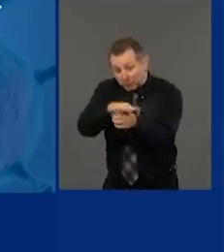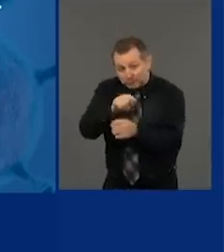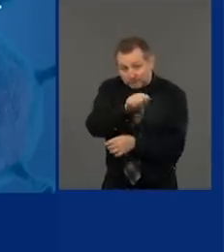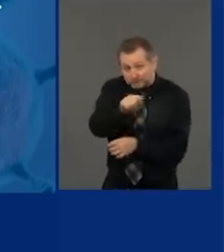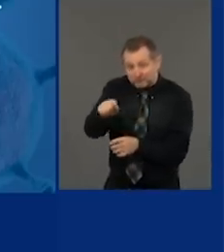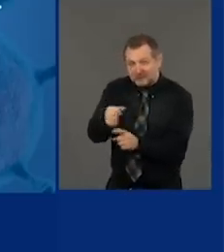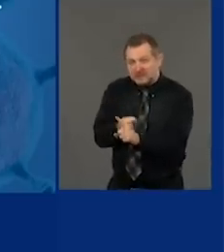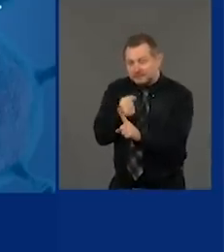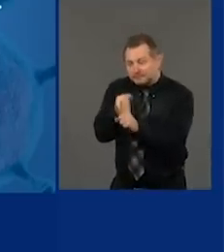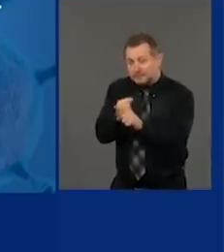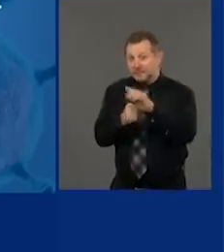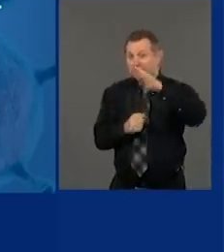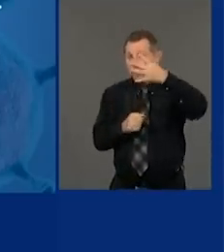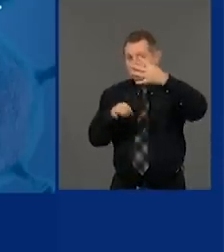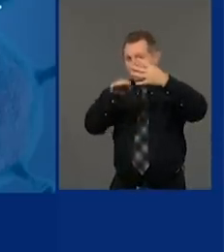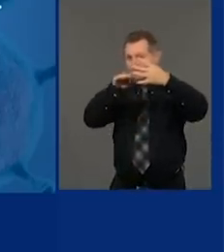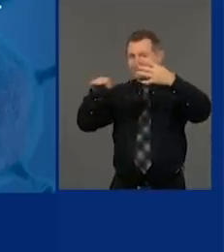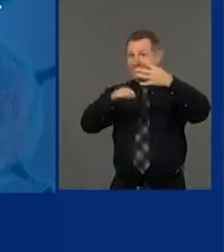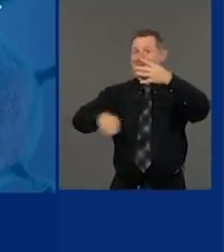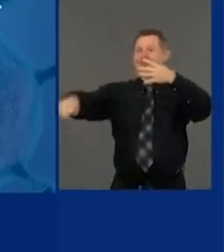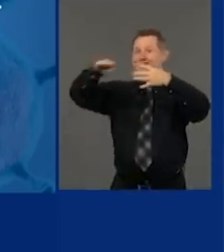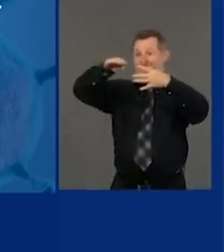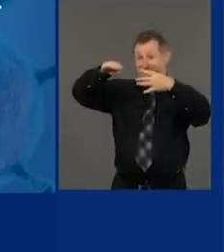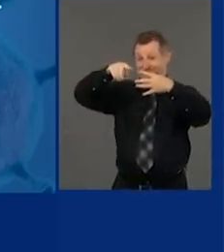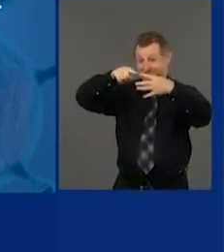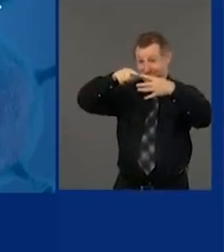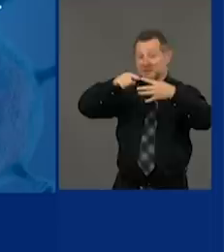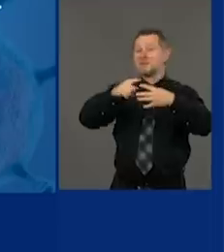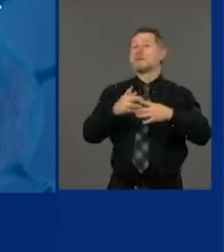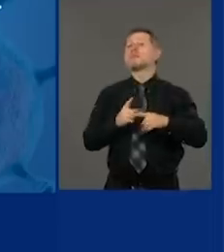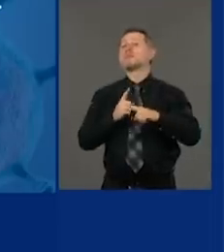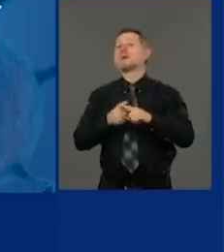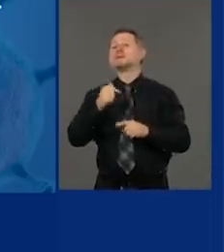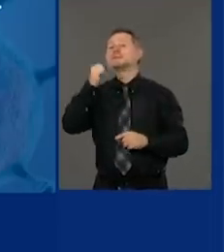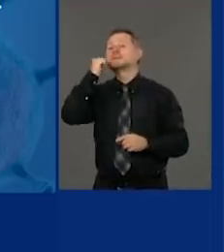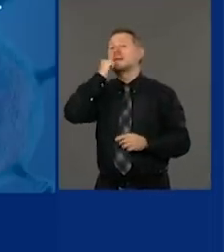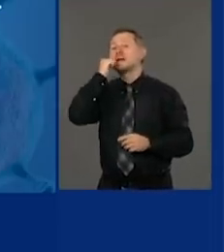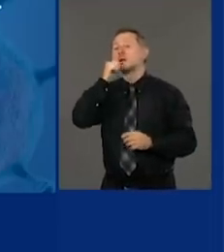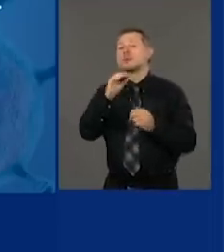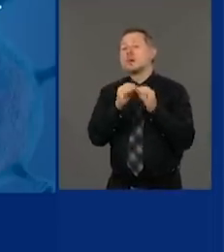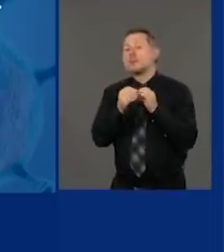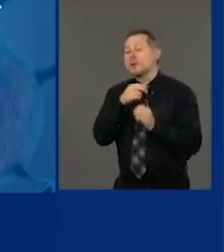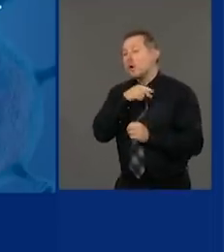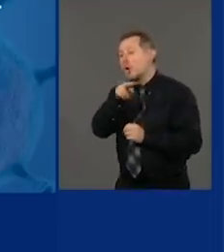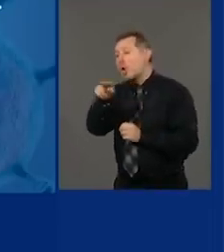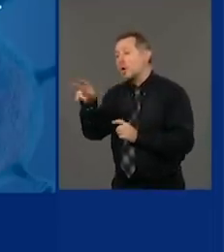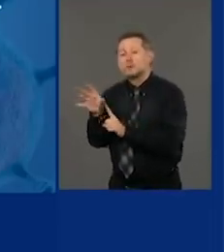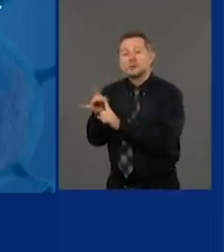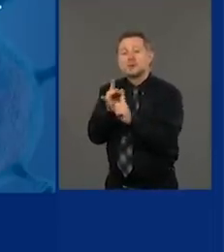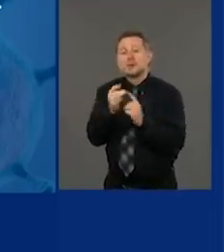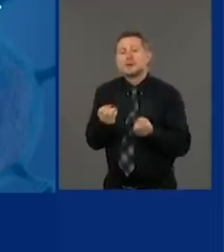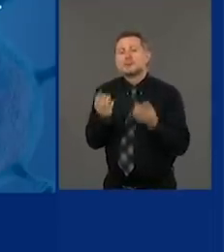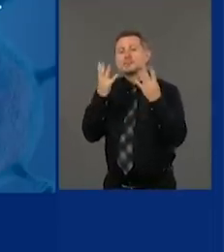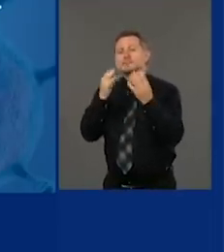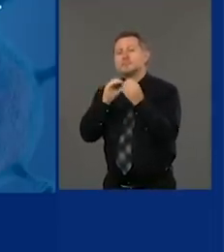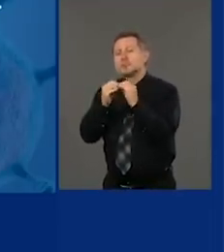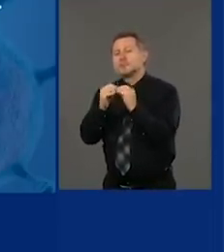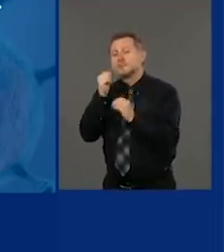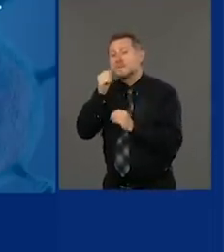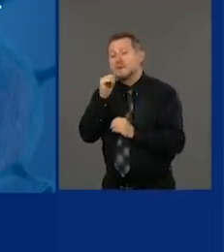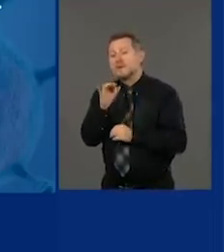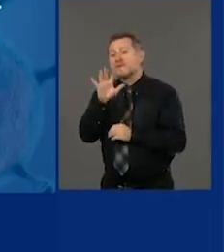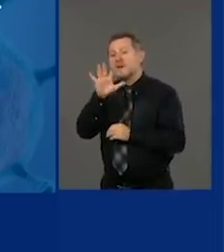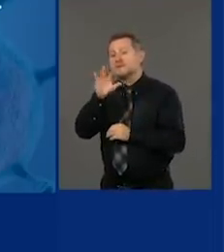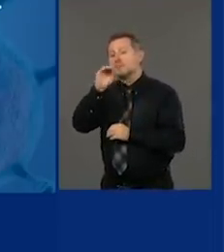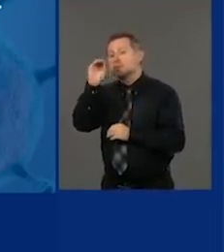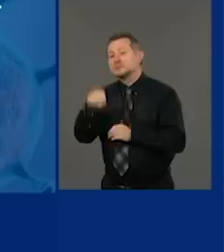and the daily infection rate remains 5% or